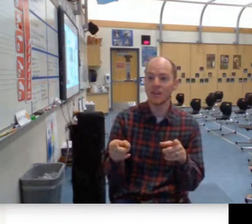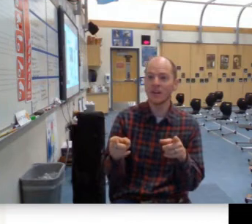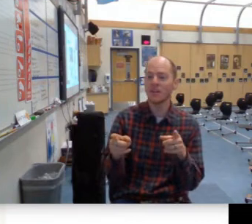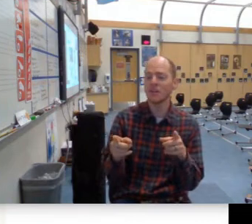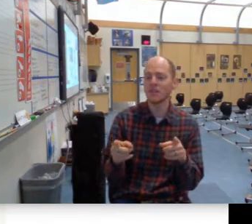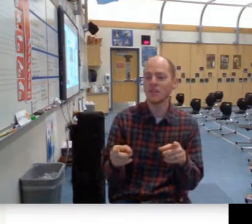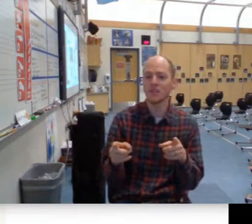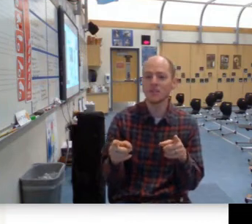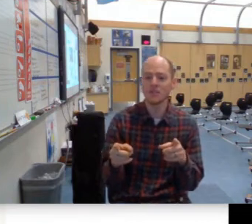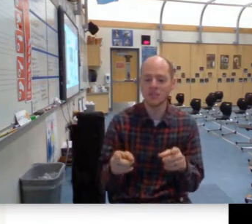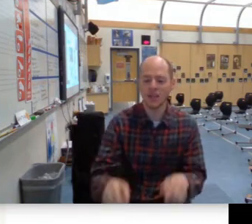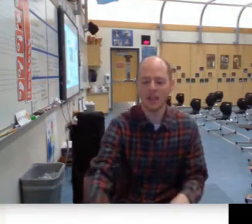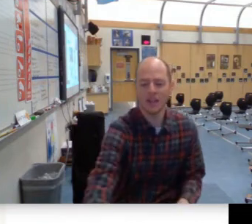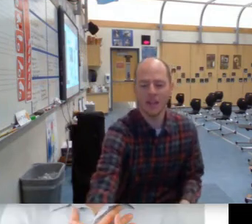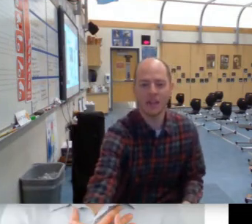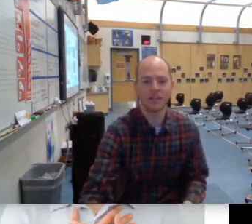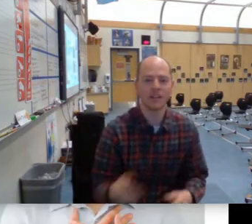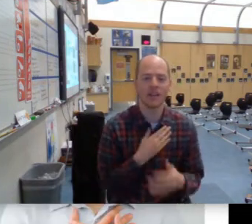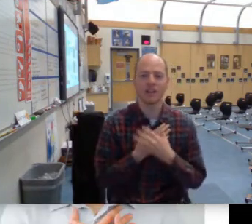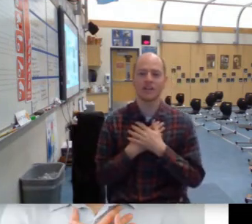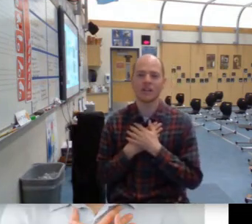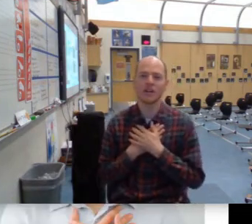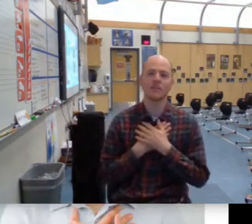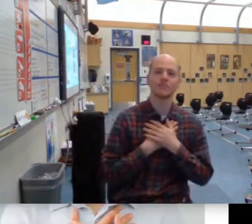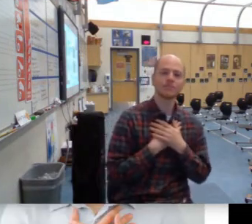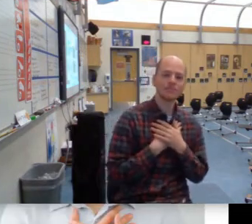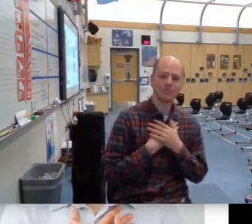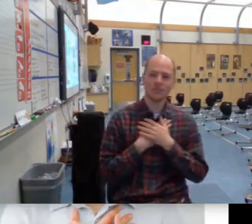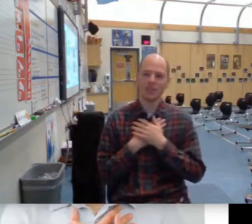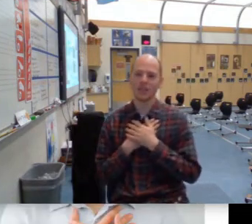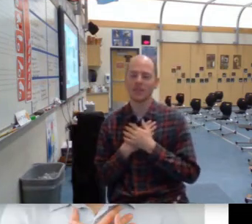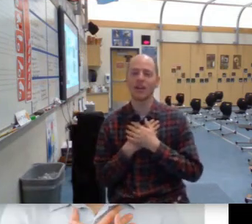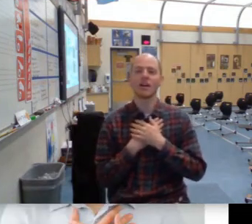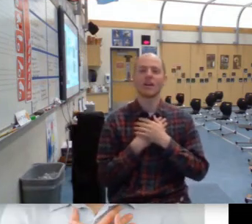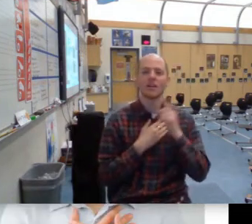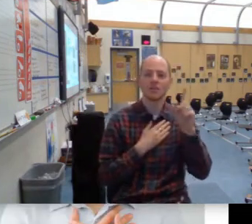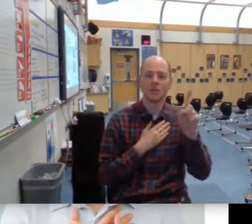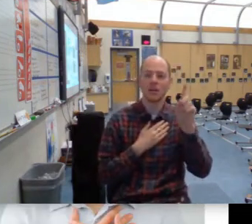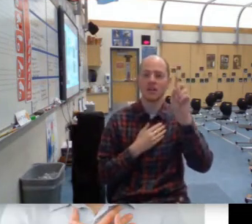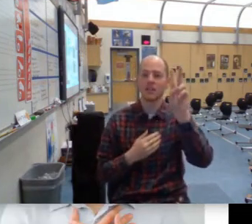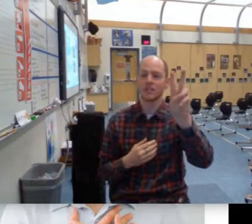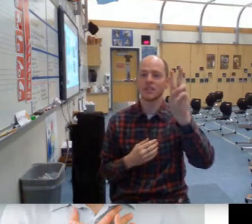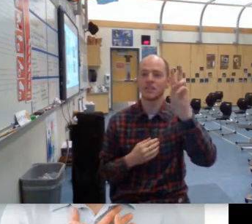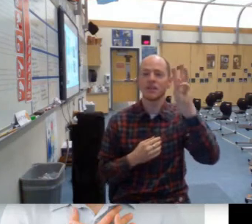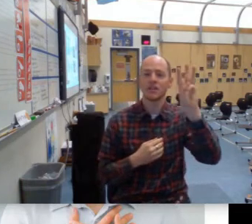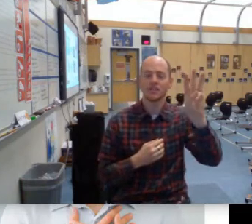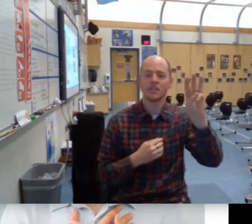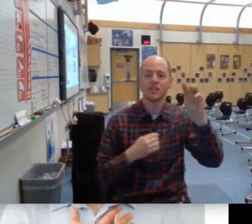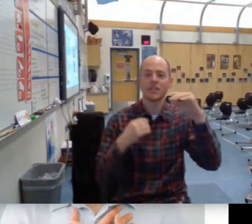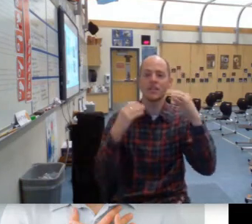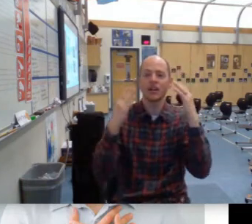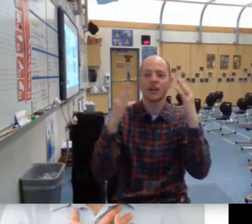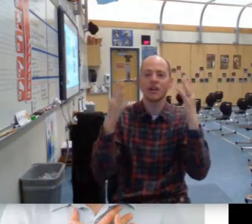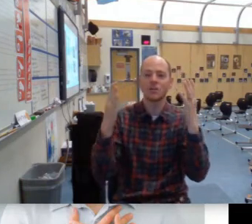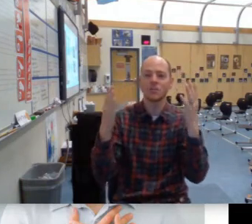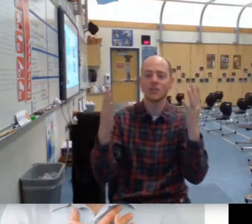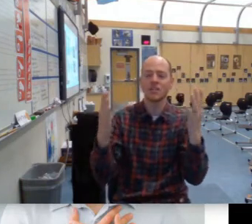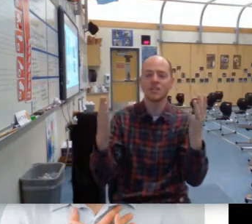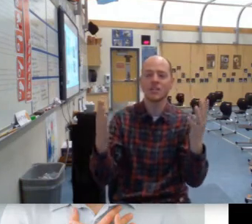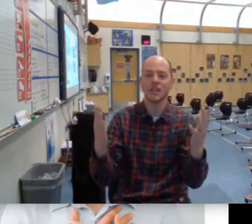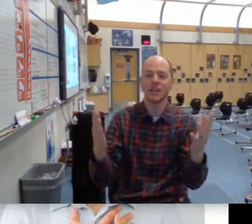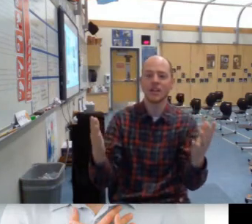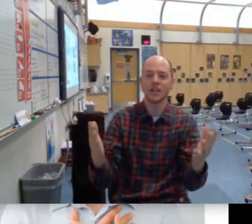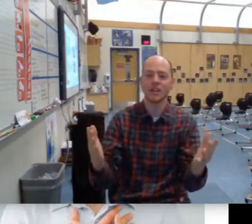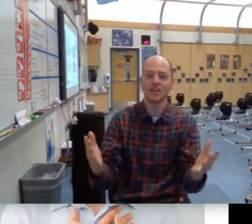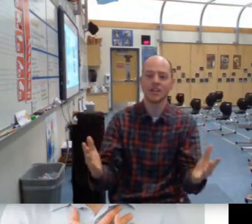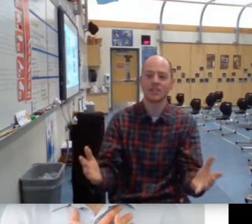You can count on me like one, two, three, I'll